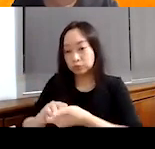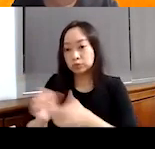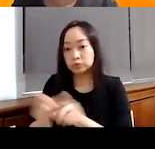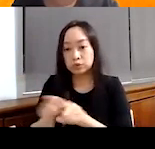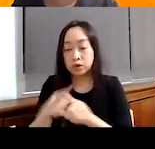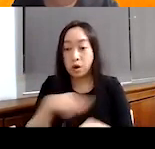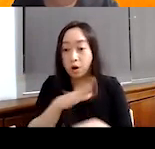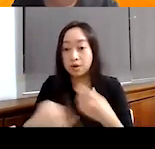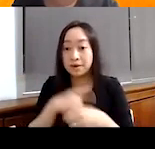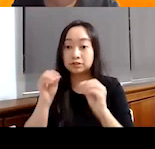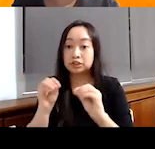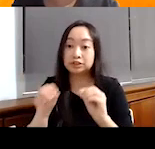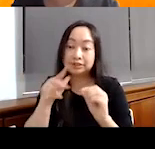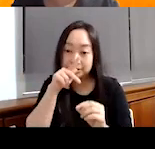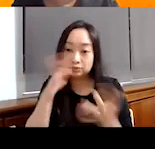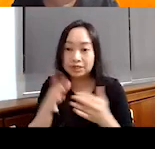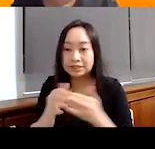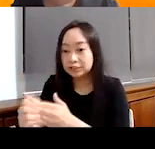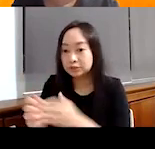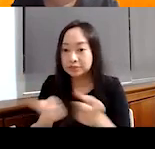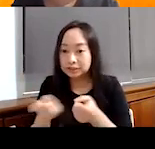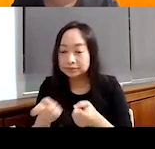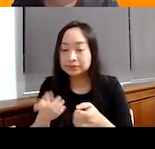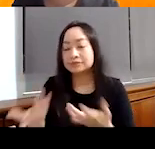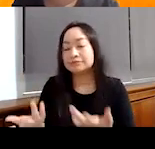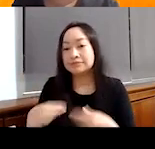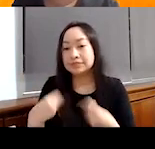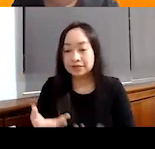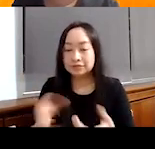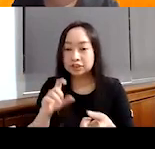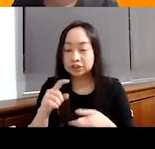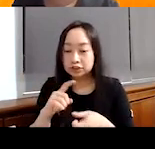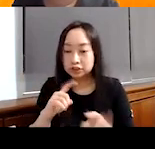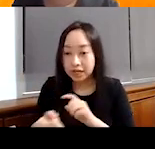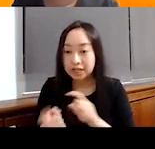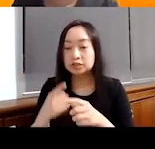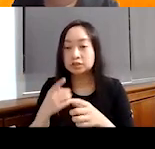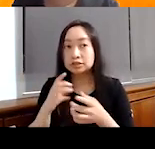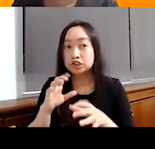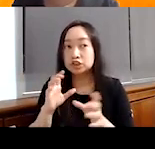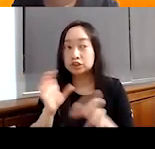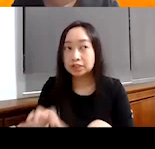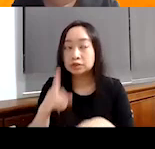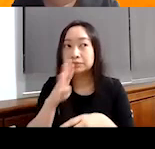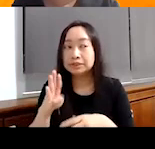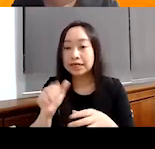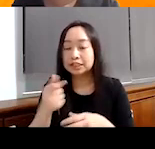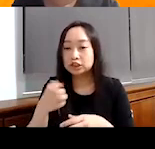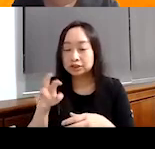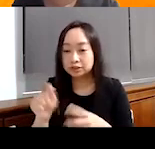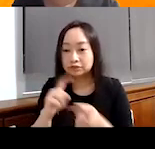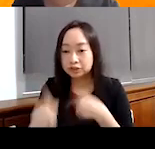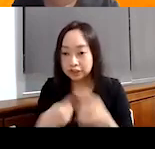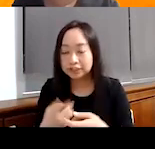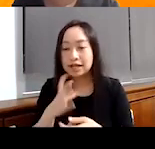kids, leadership development, uh, you know, chance to be an agent of change in their community about their rights. Sometimes that comes in the